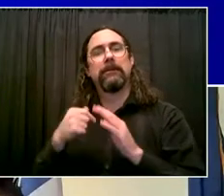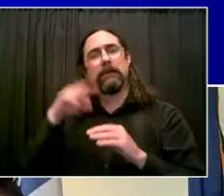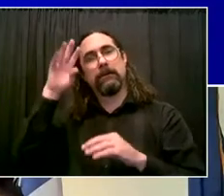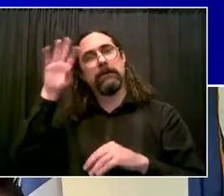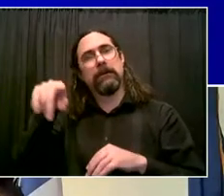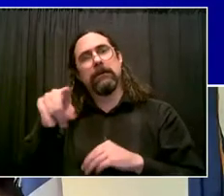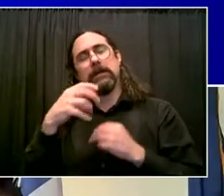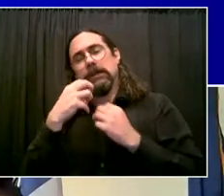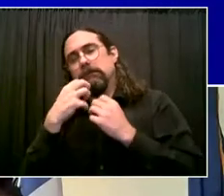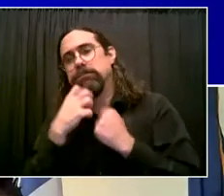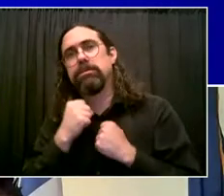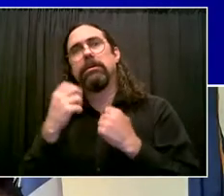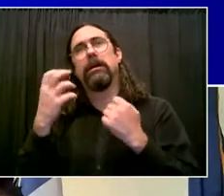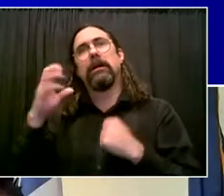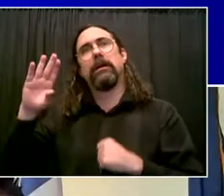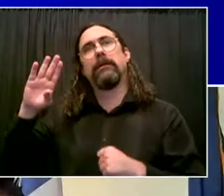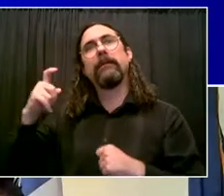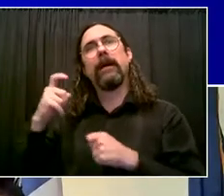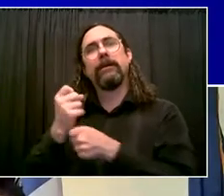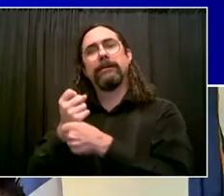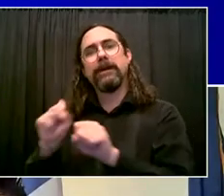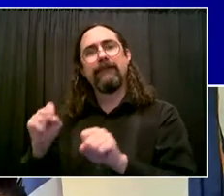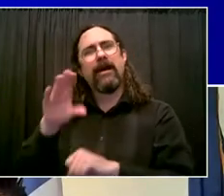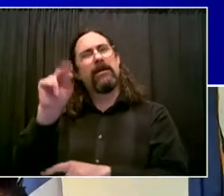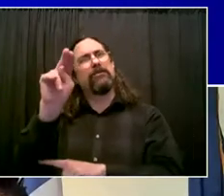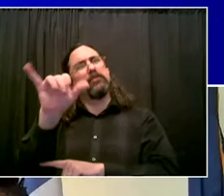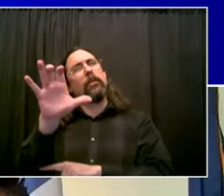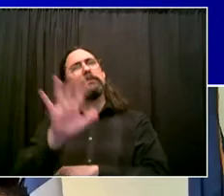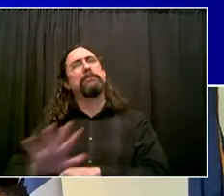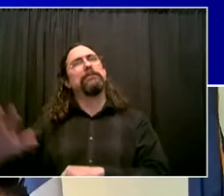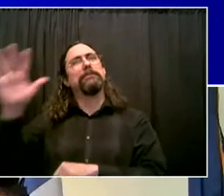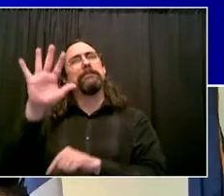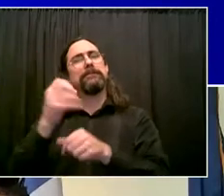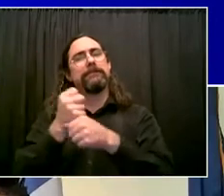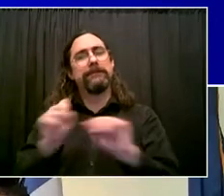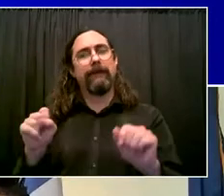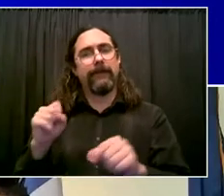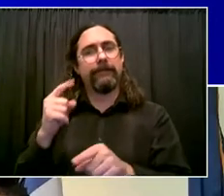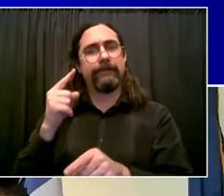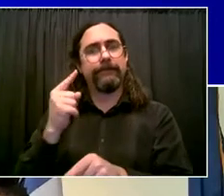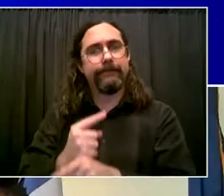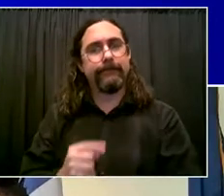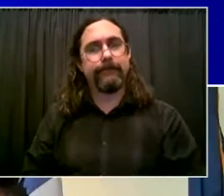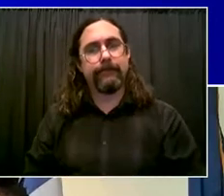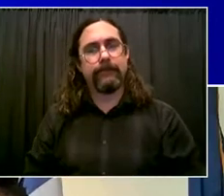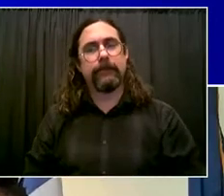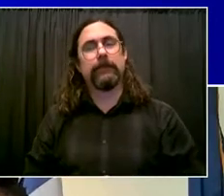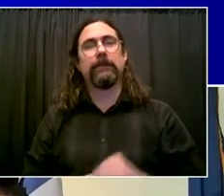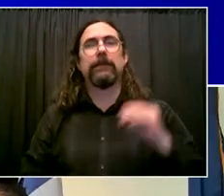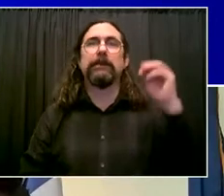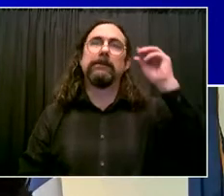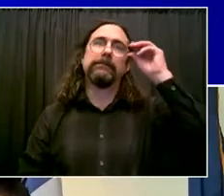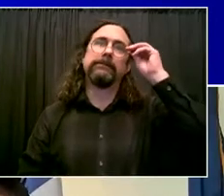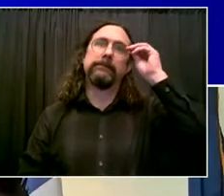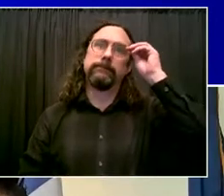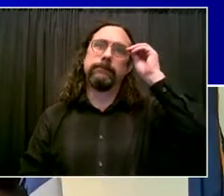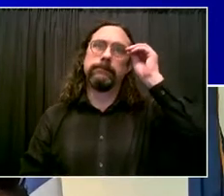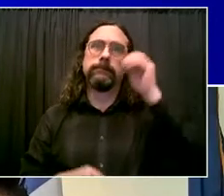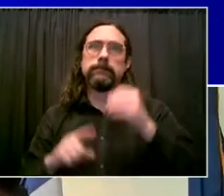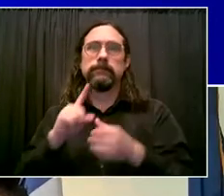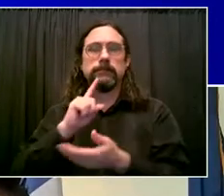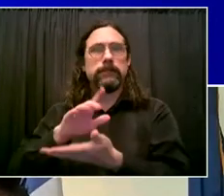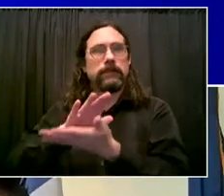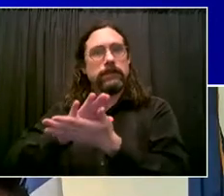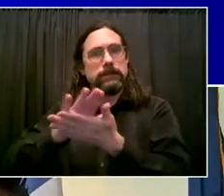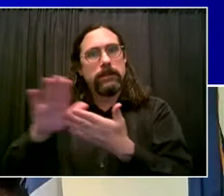you're the chief law enforcement officer in the Bronx, and you're talking about the community solutions as well. You really appreciate, and it's something I appreciate